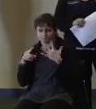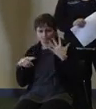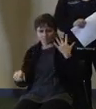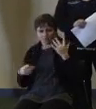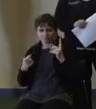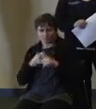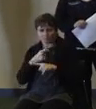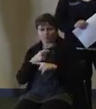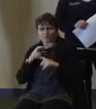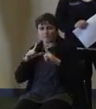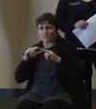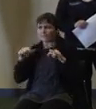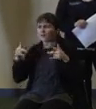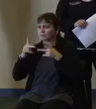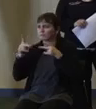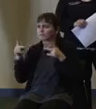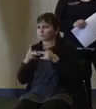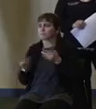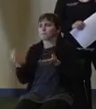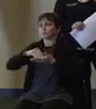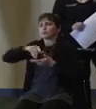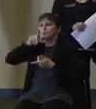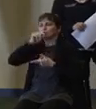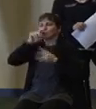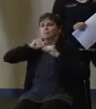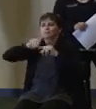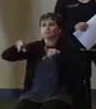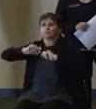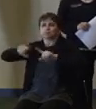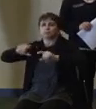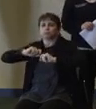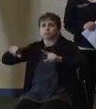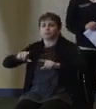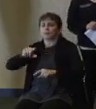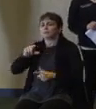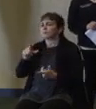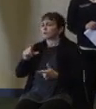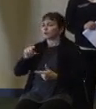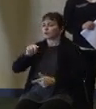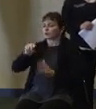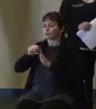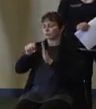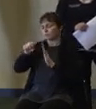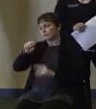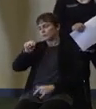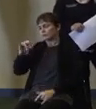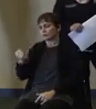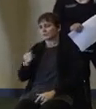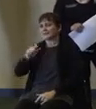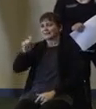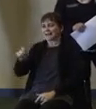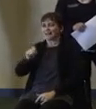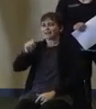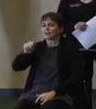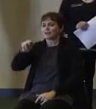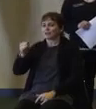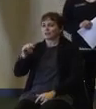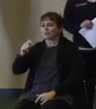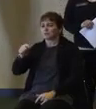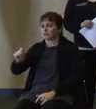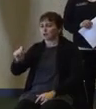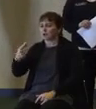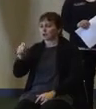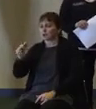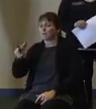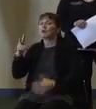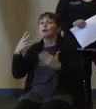channels is also being retweeted on the state of New Jersey Twitter at nj.gov. With that, it is my pleasure to introduce